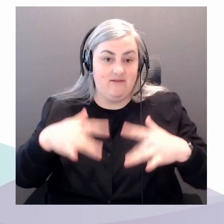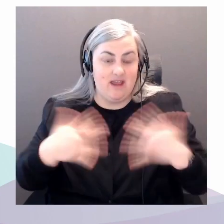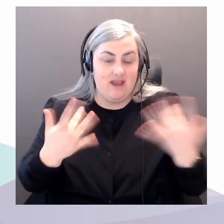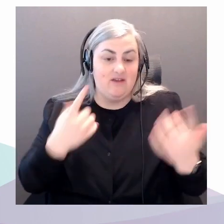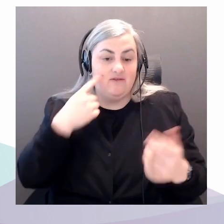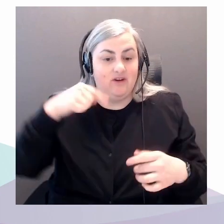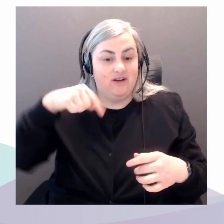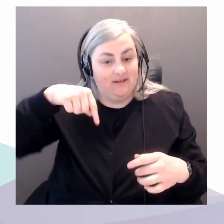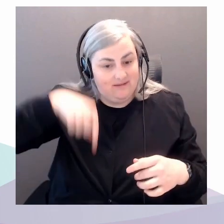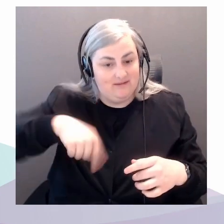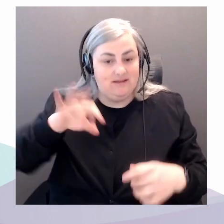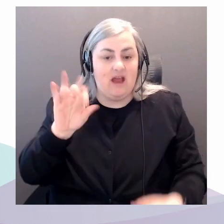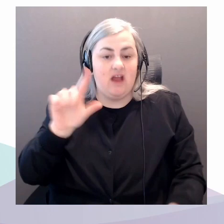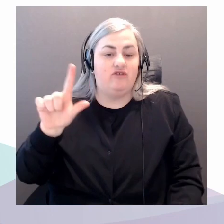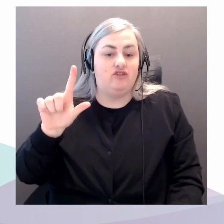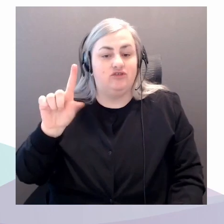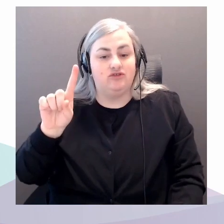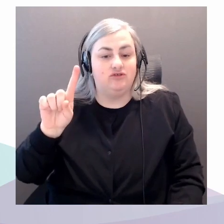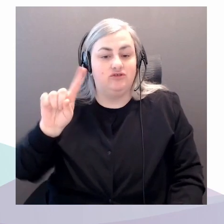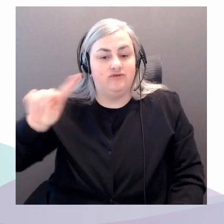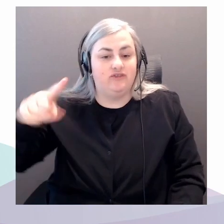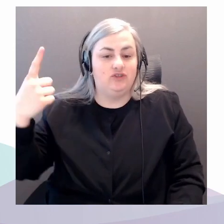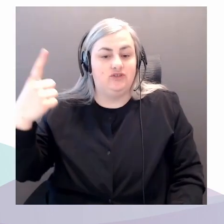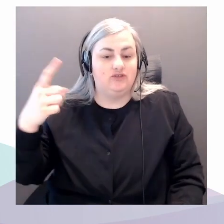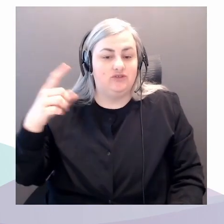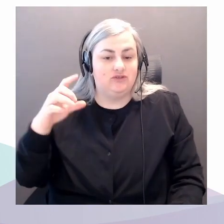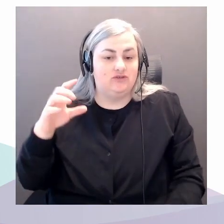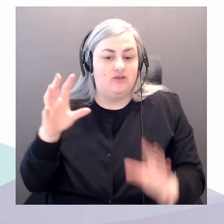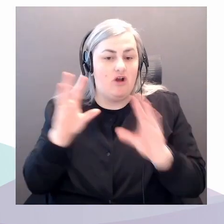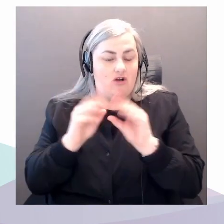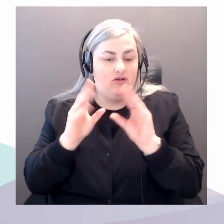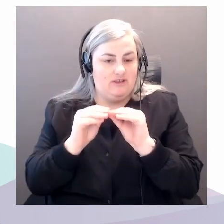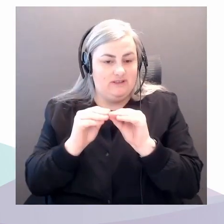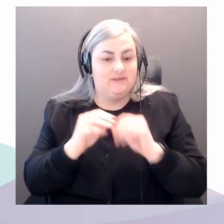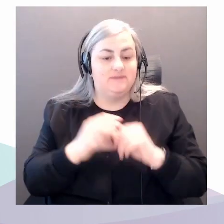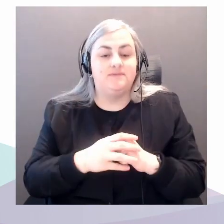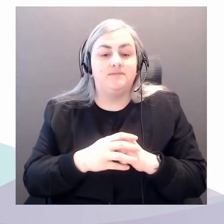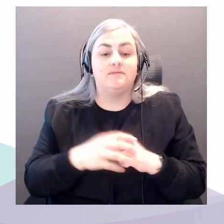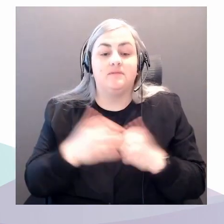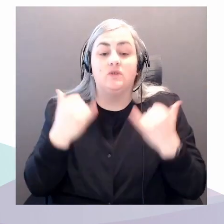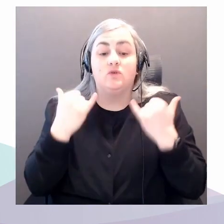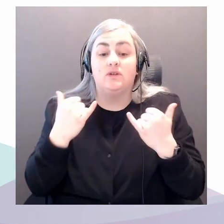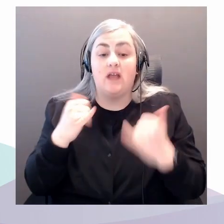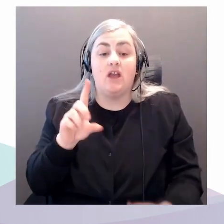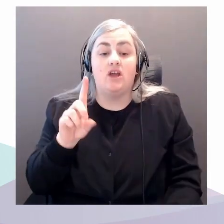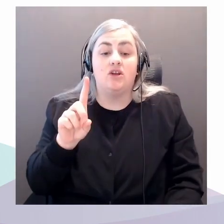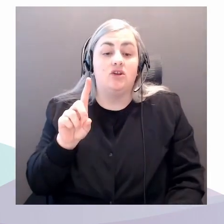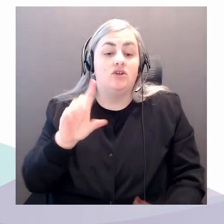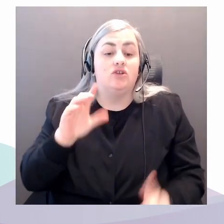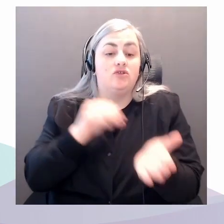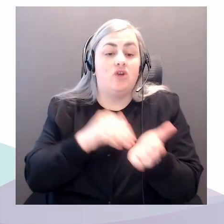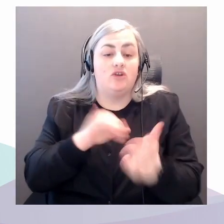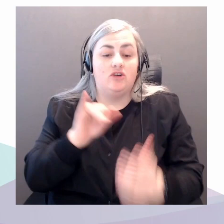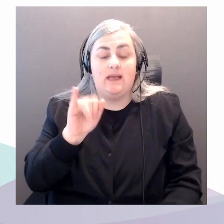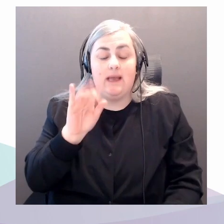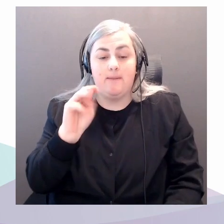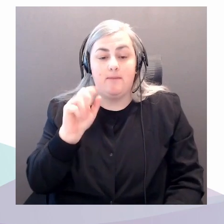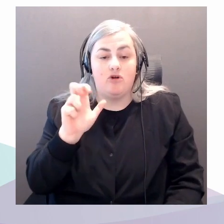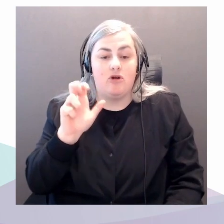Today, Dr. Imre Zeman and Shina Wilson will give a presentation titled